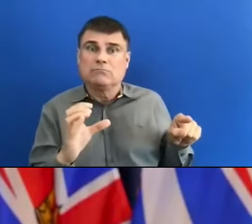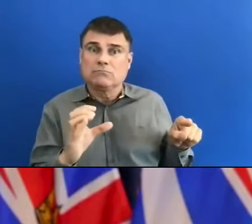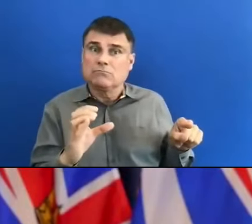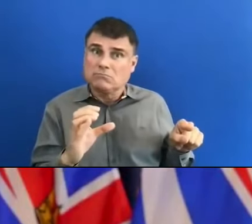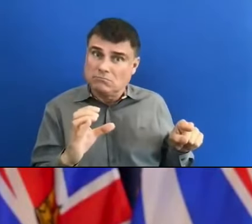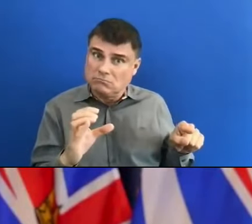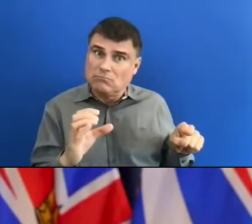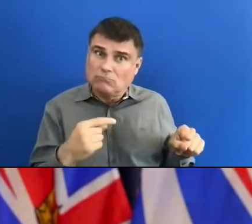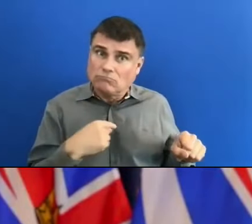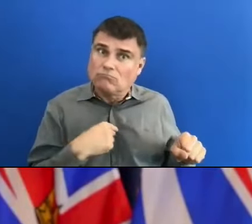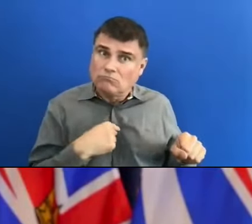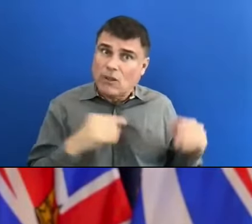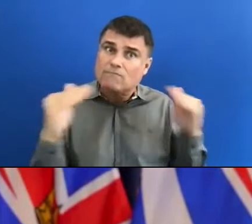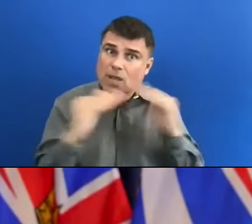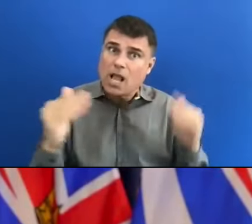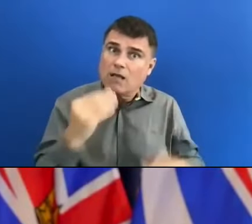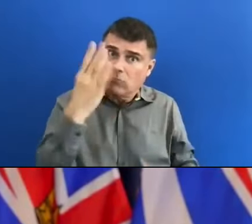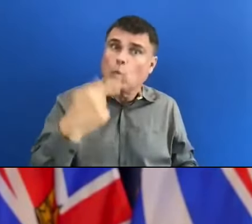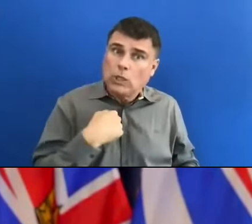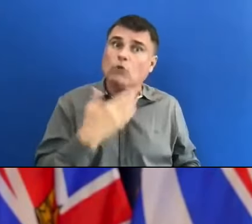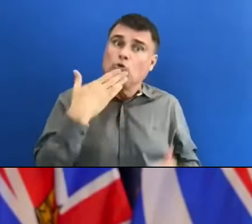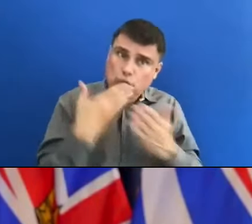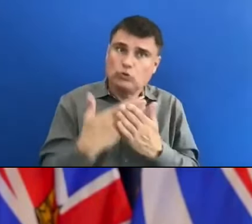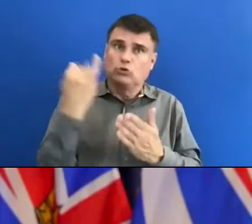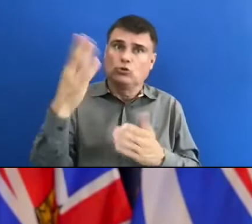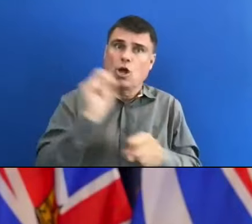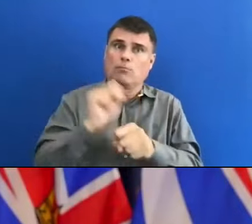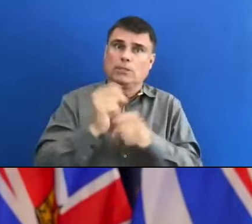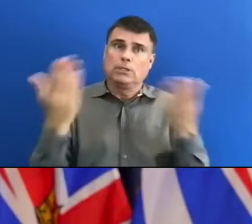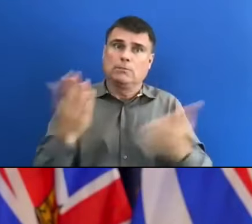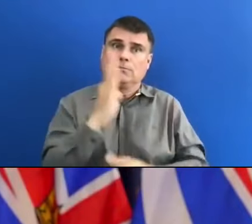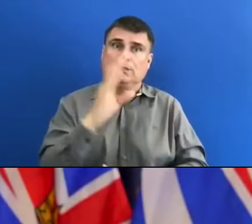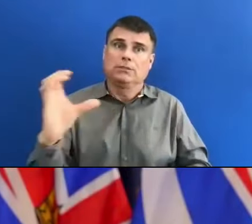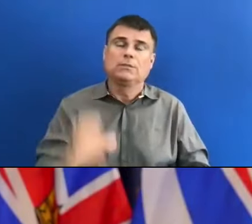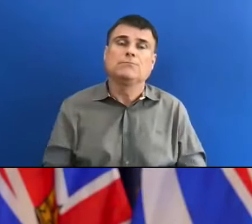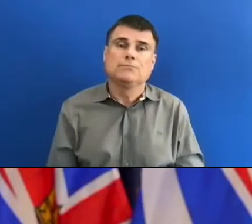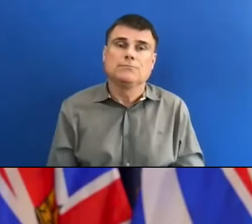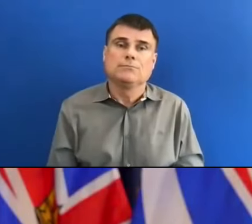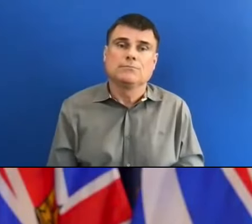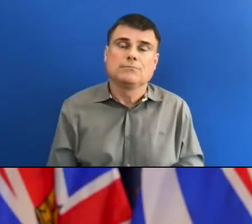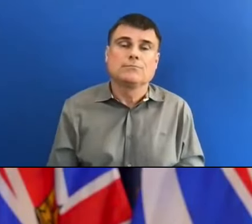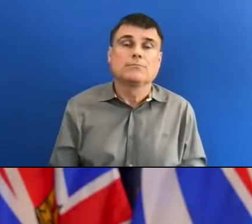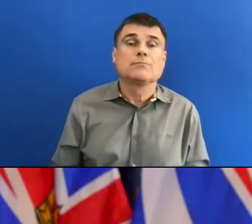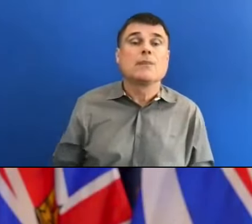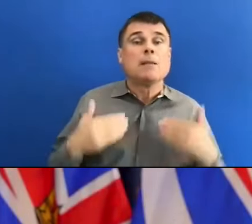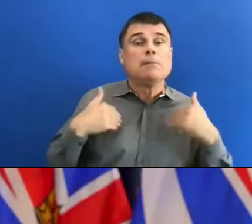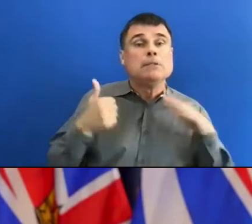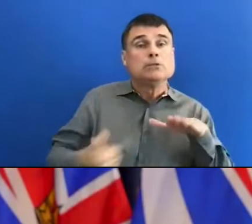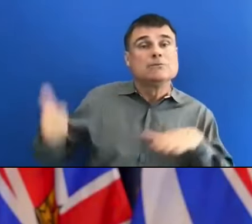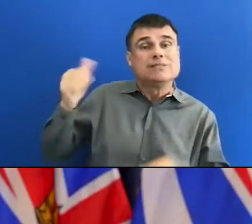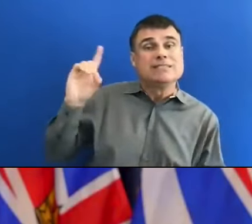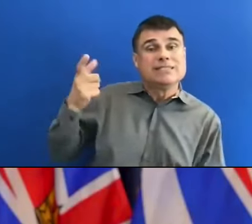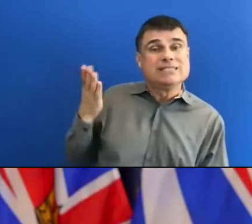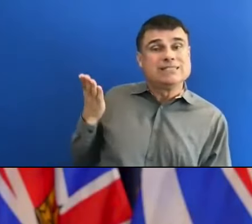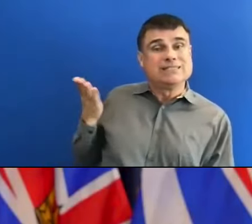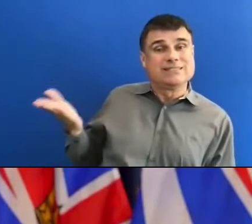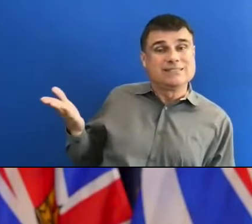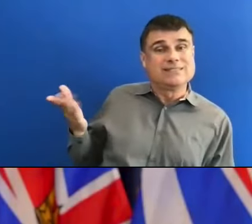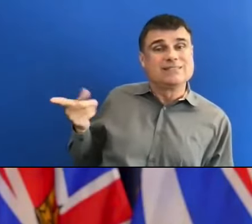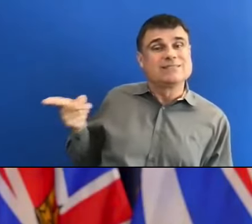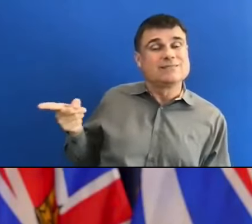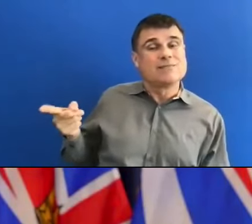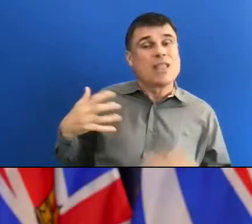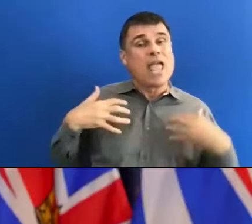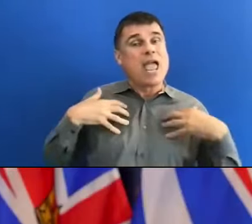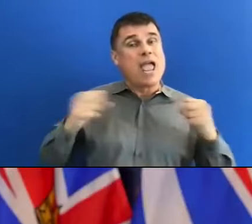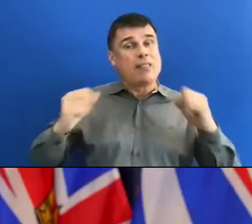it is undeniable that as Minister Dix just said, our already stretched healthcare system because of